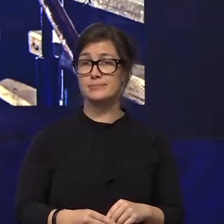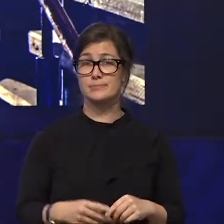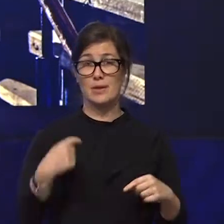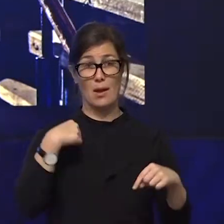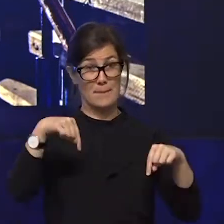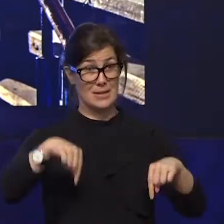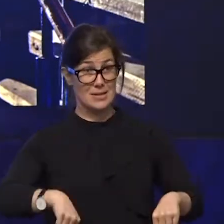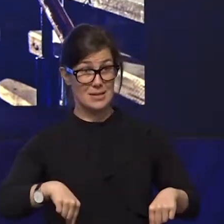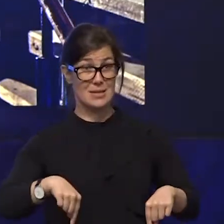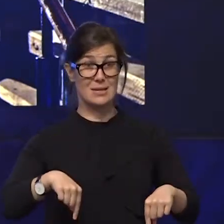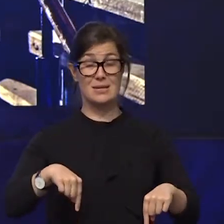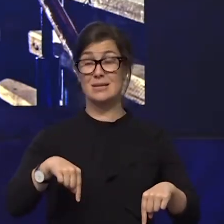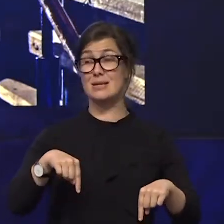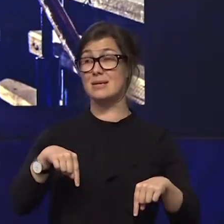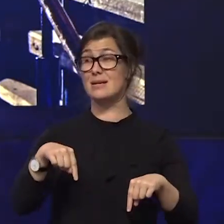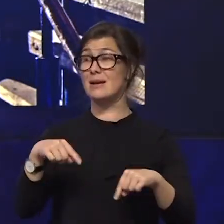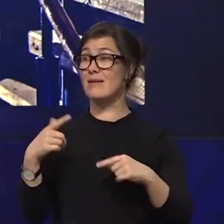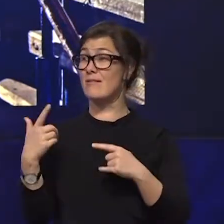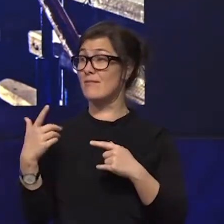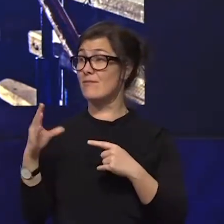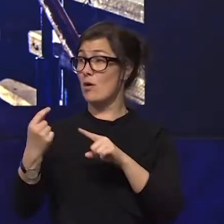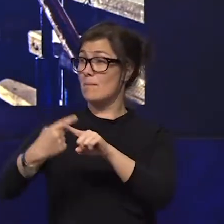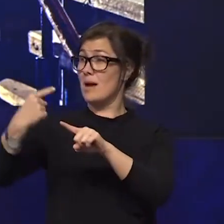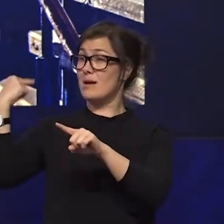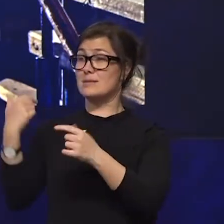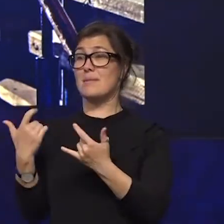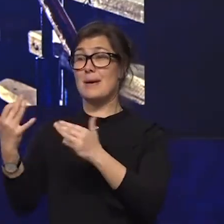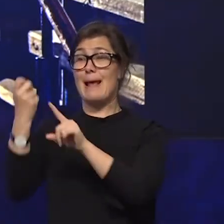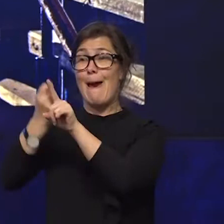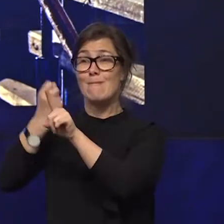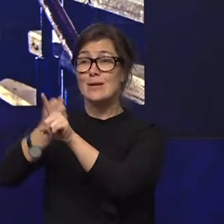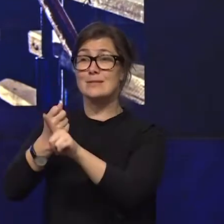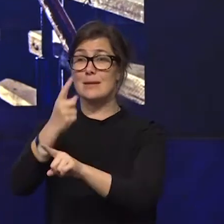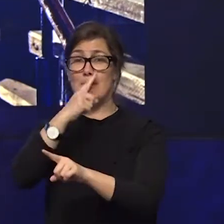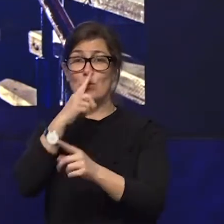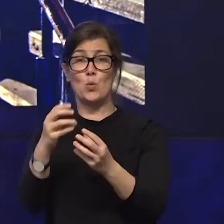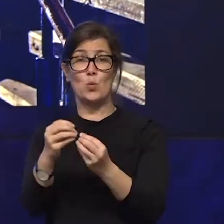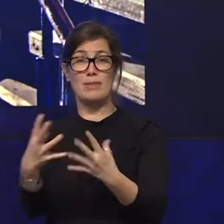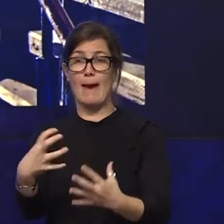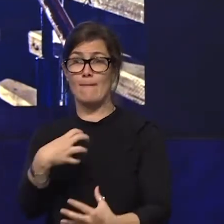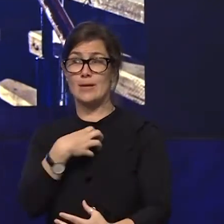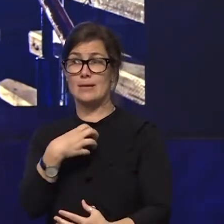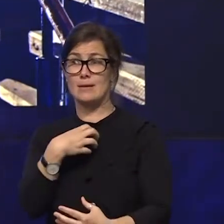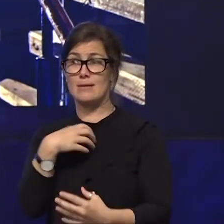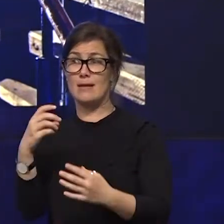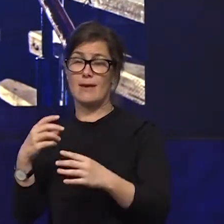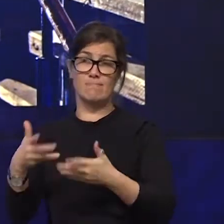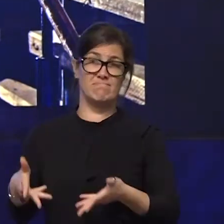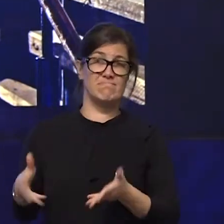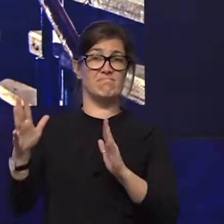of many advocates and fearless people in our community that have come well before me